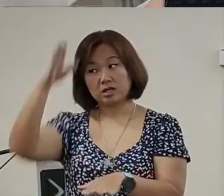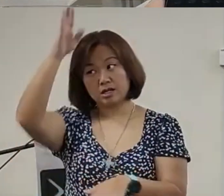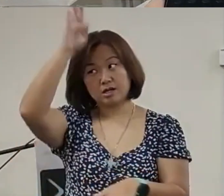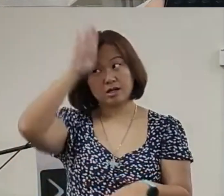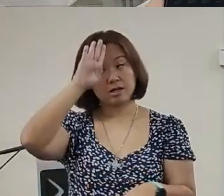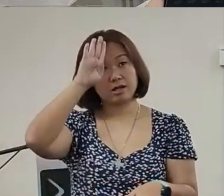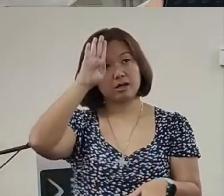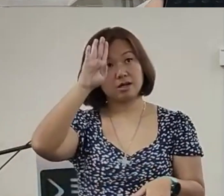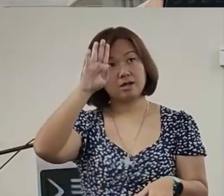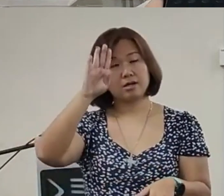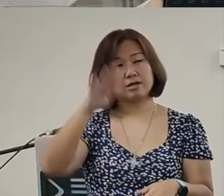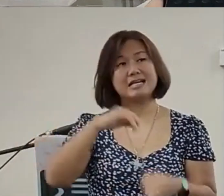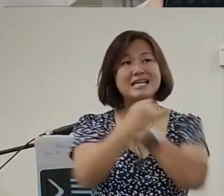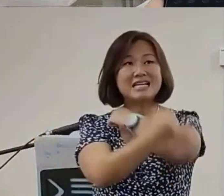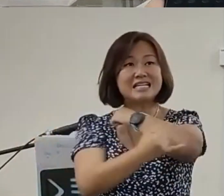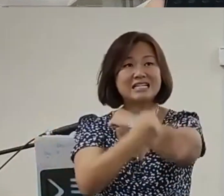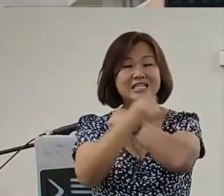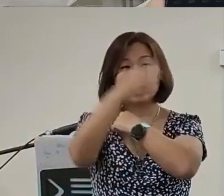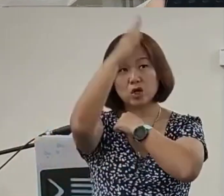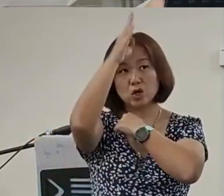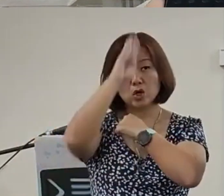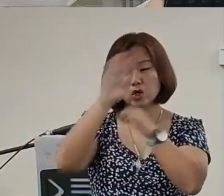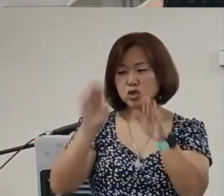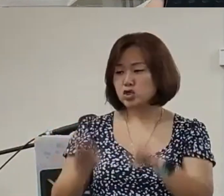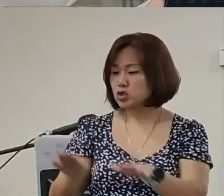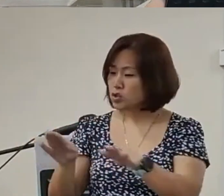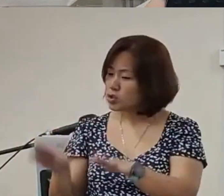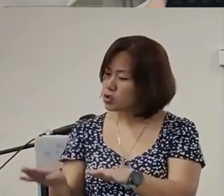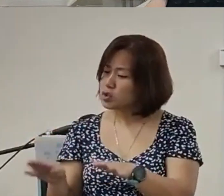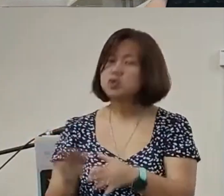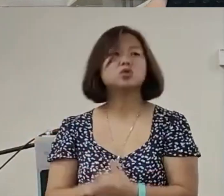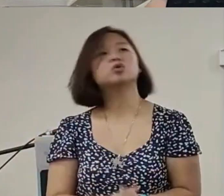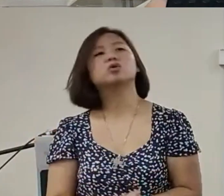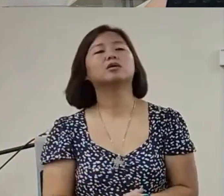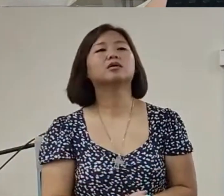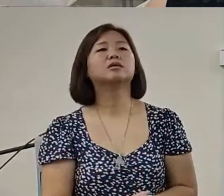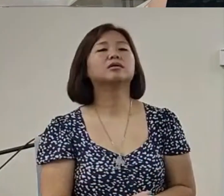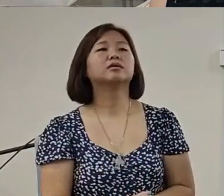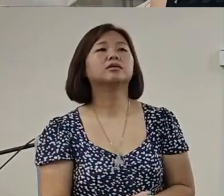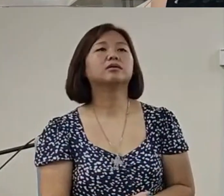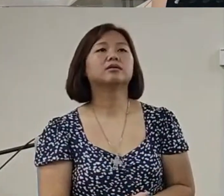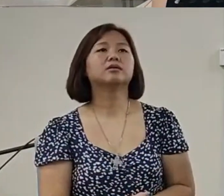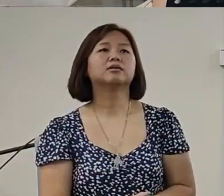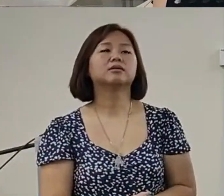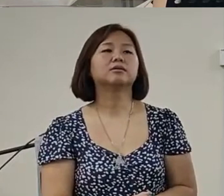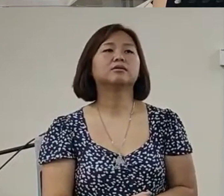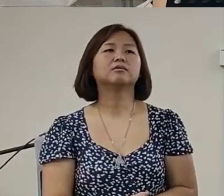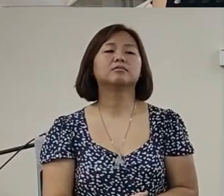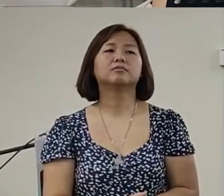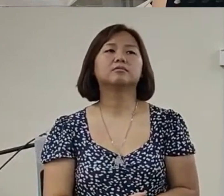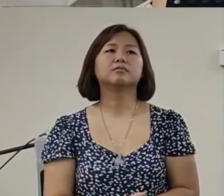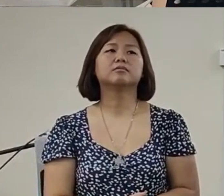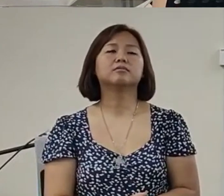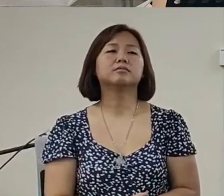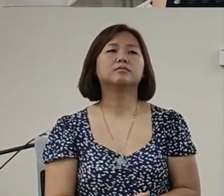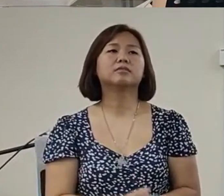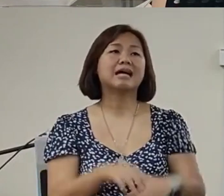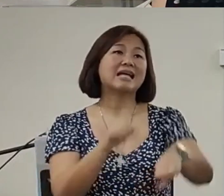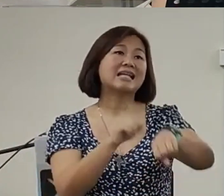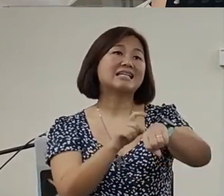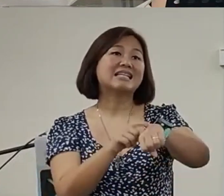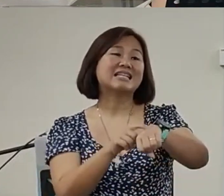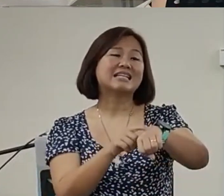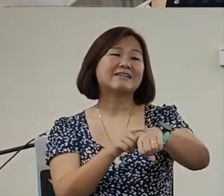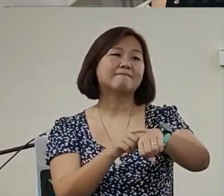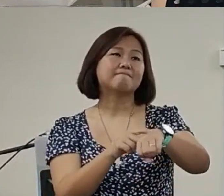Israel are God's children who can say Amen so you want to take it personally times like this you